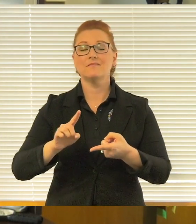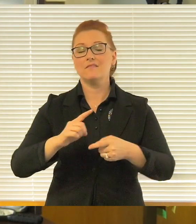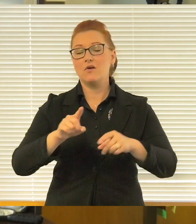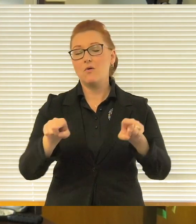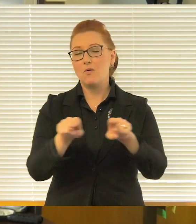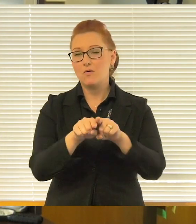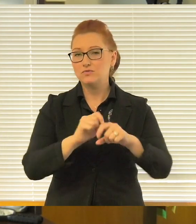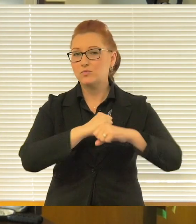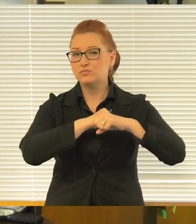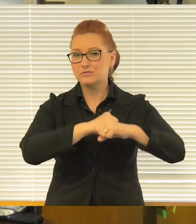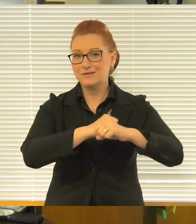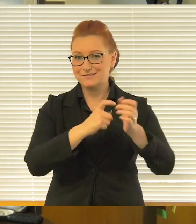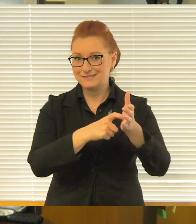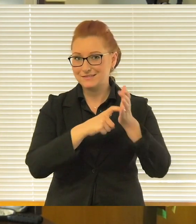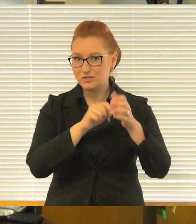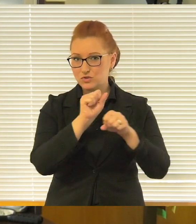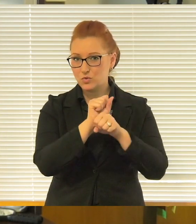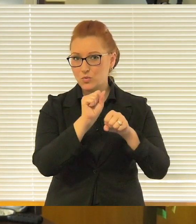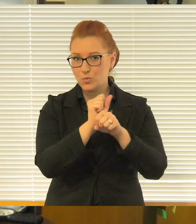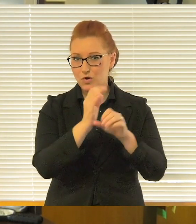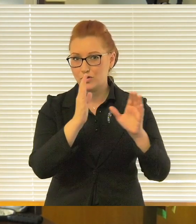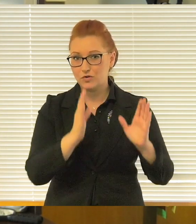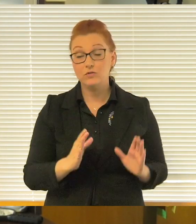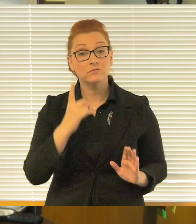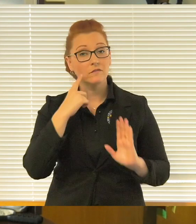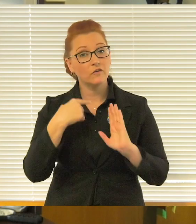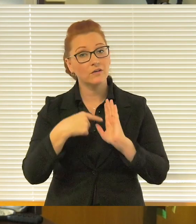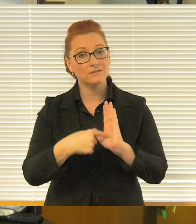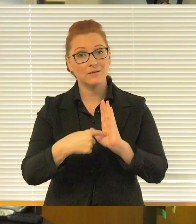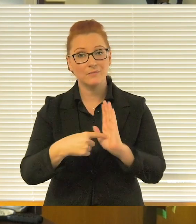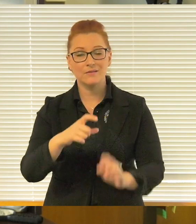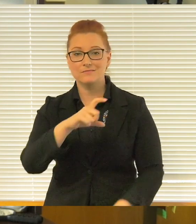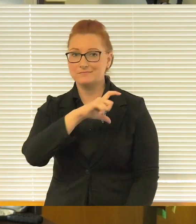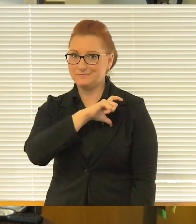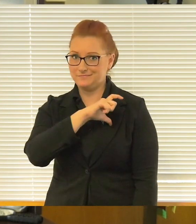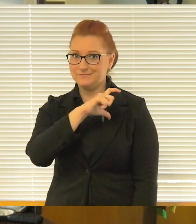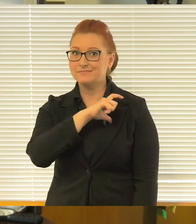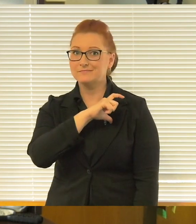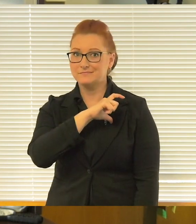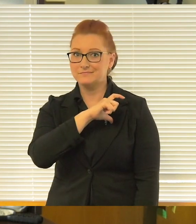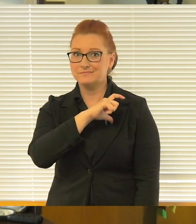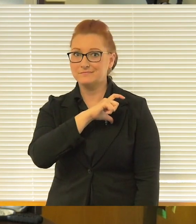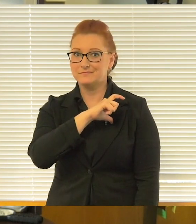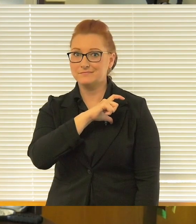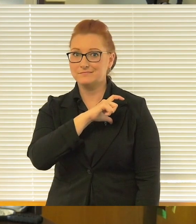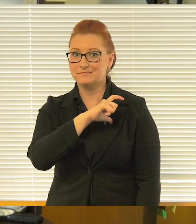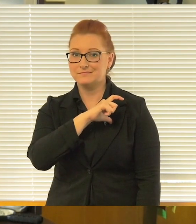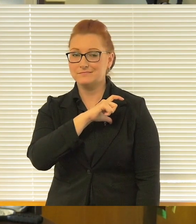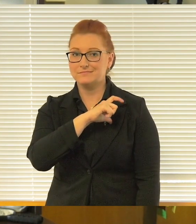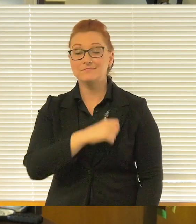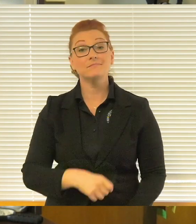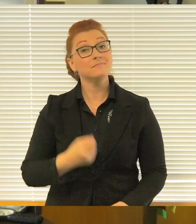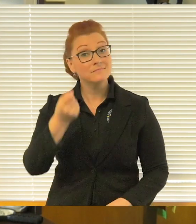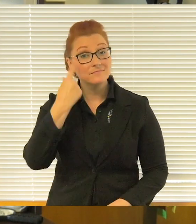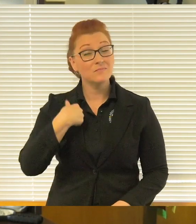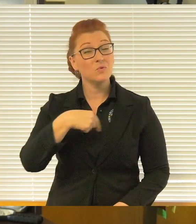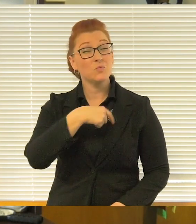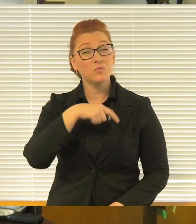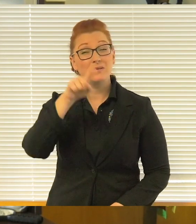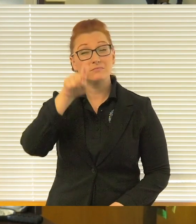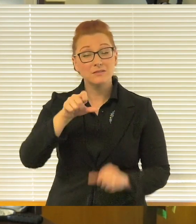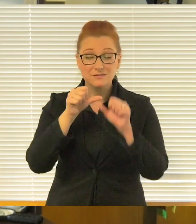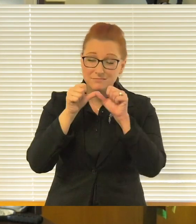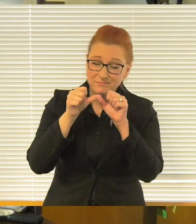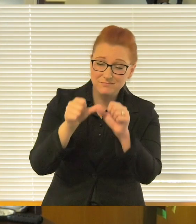our frontline essential workers, including our public safety officers. And we must continue to be